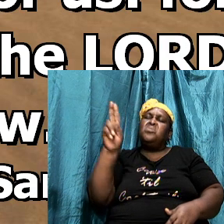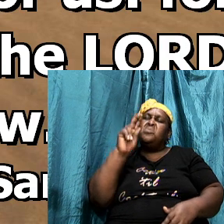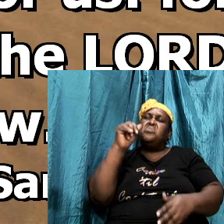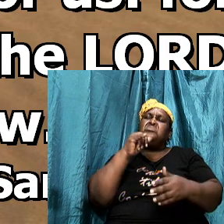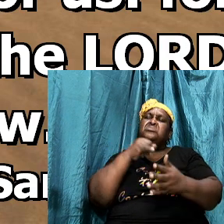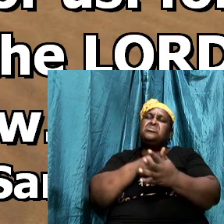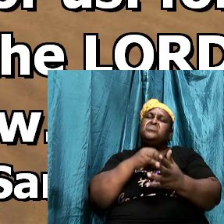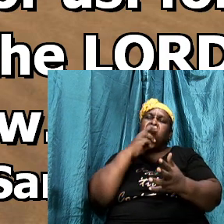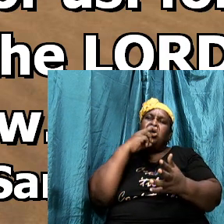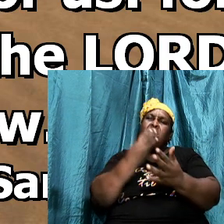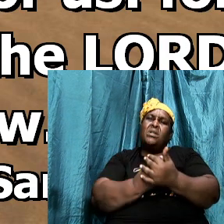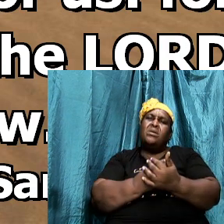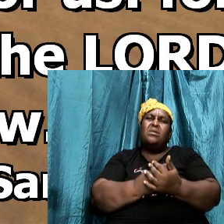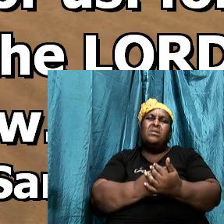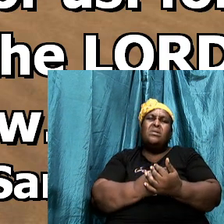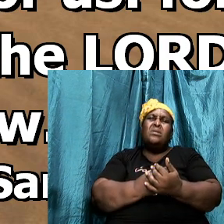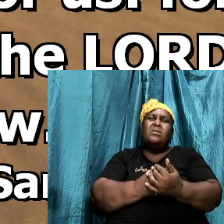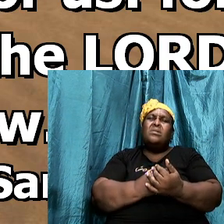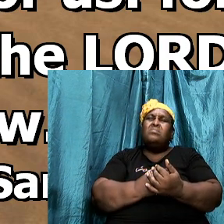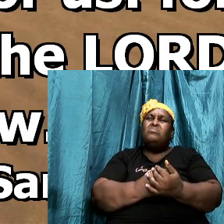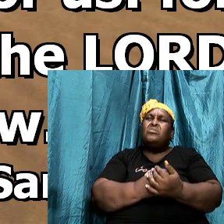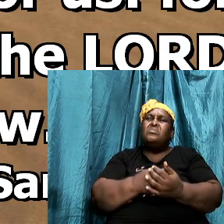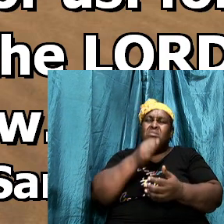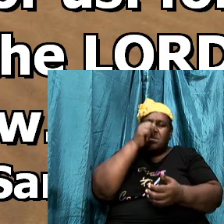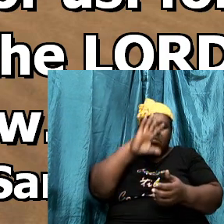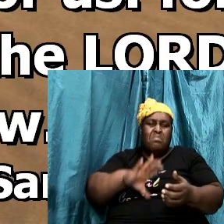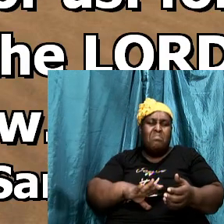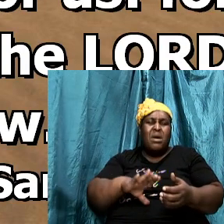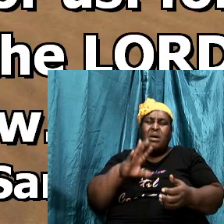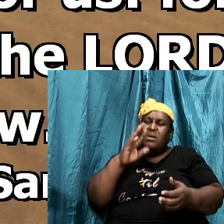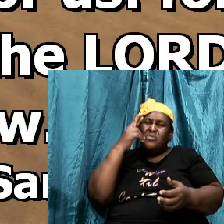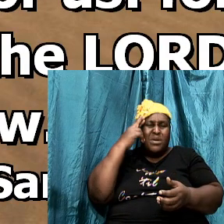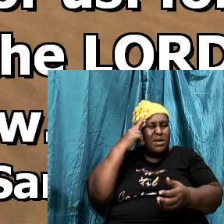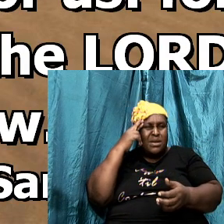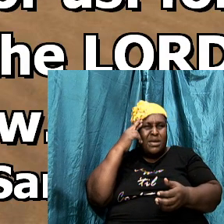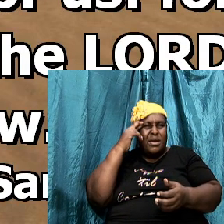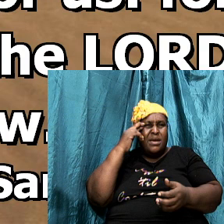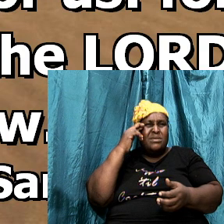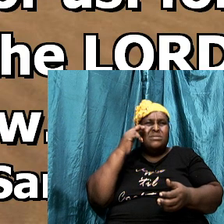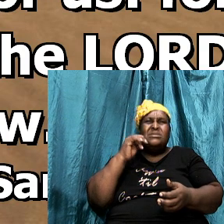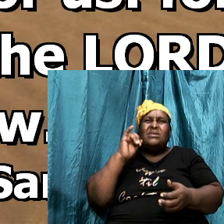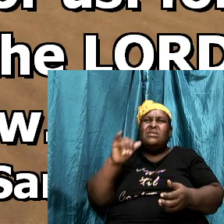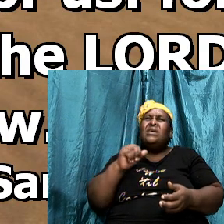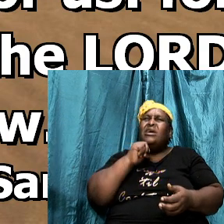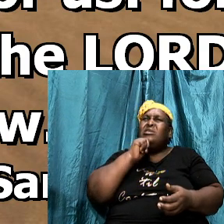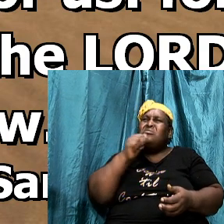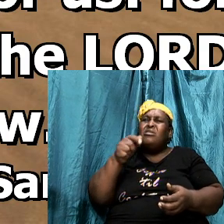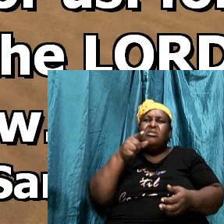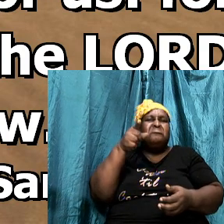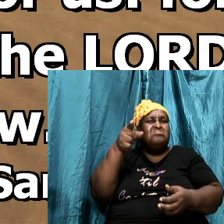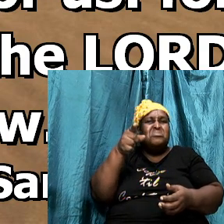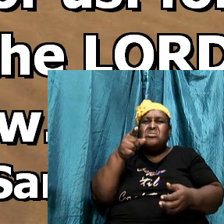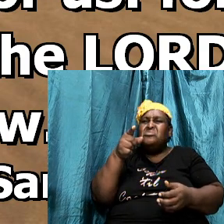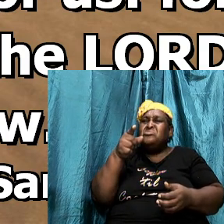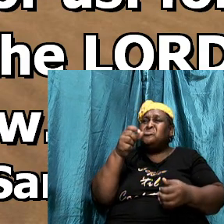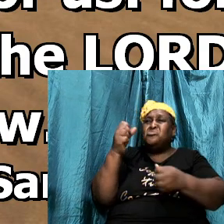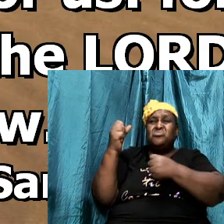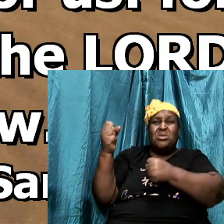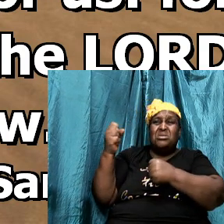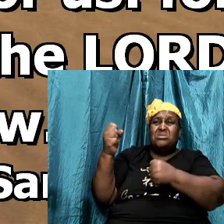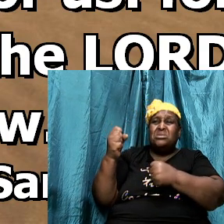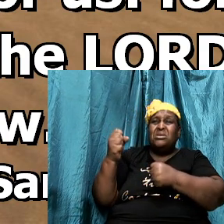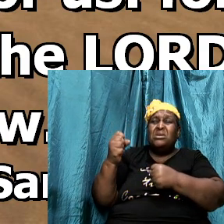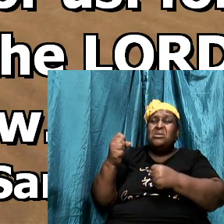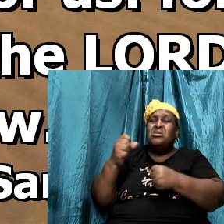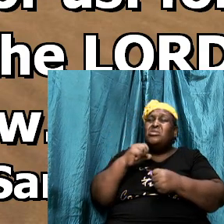recognized that it was not about his strength. It was not about his ability. He said to his